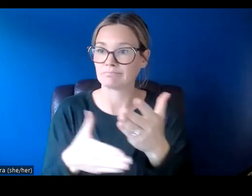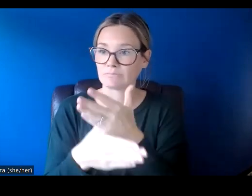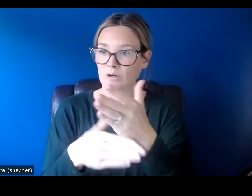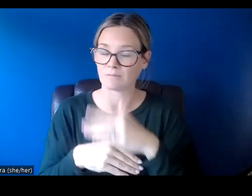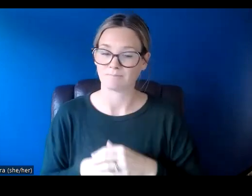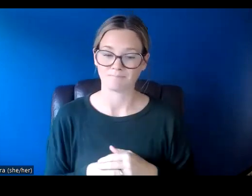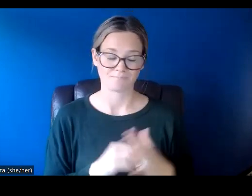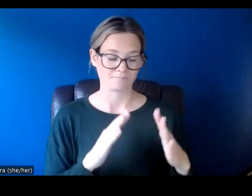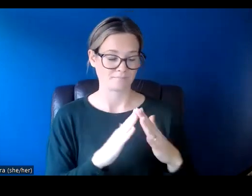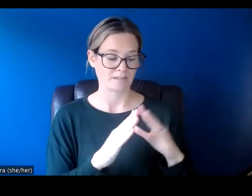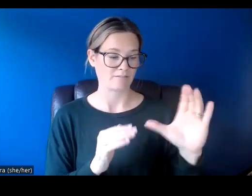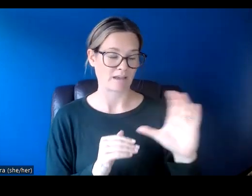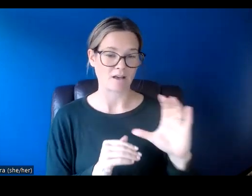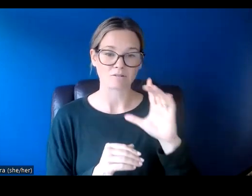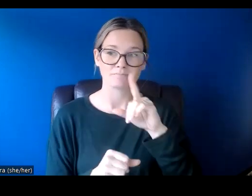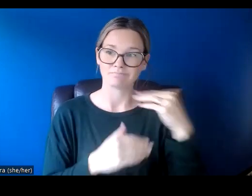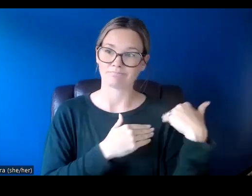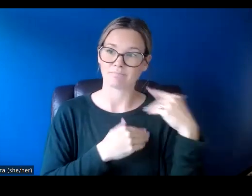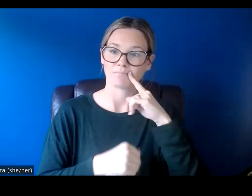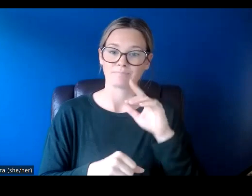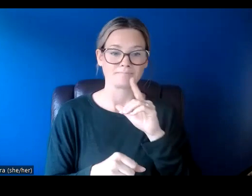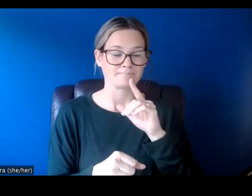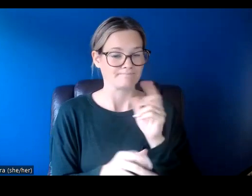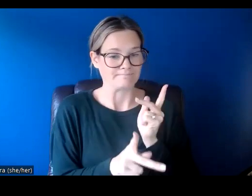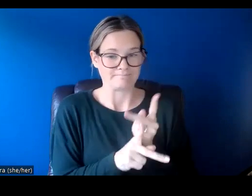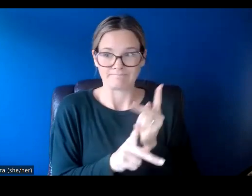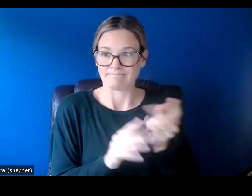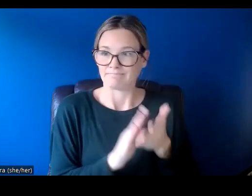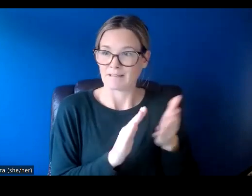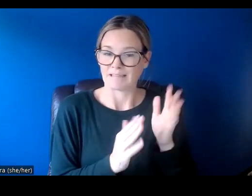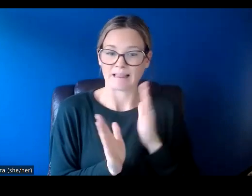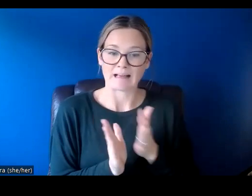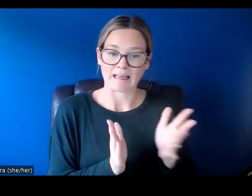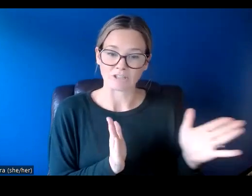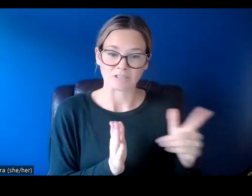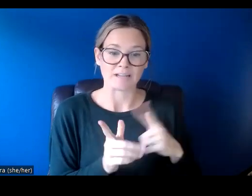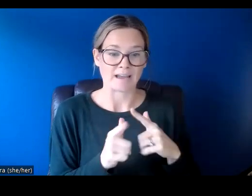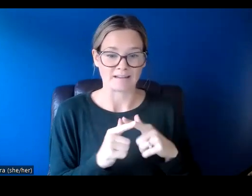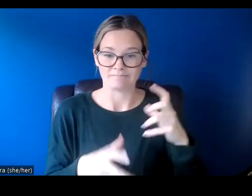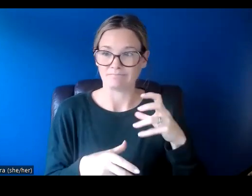for conserving and maintaining the collection. They're also participating in activating the collection.